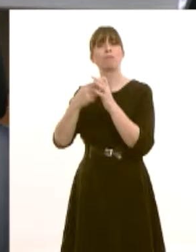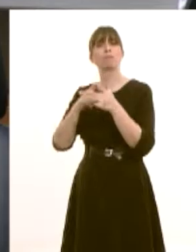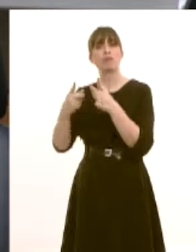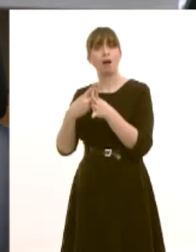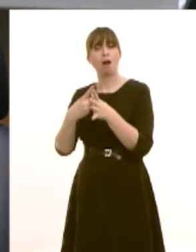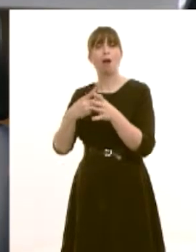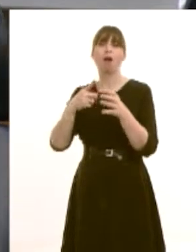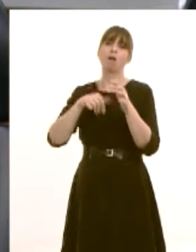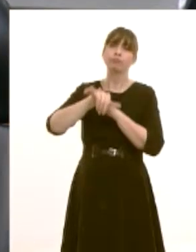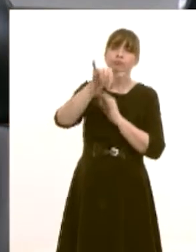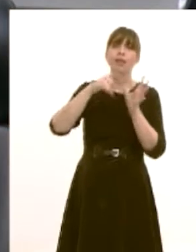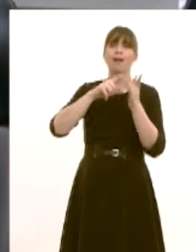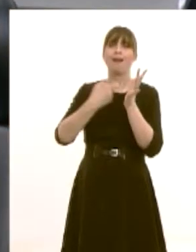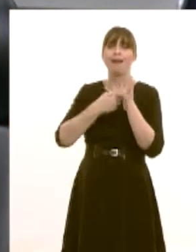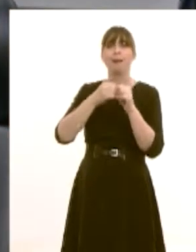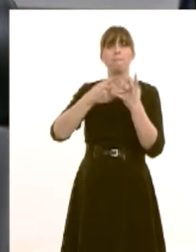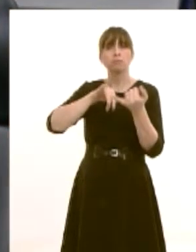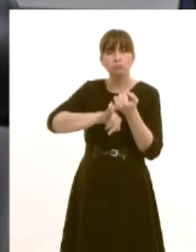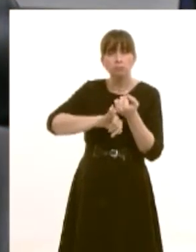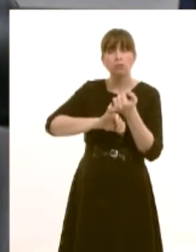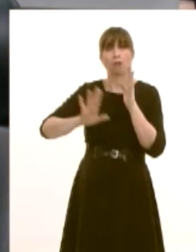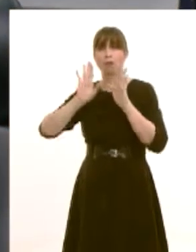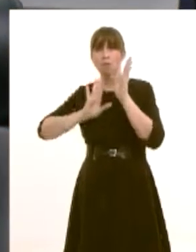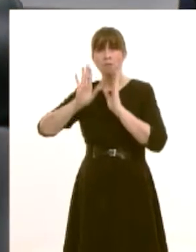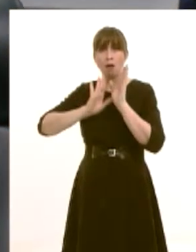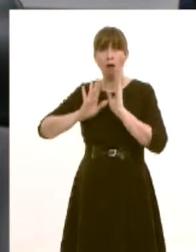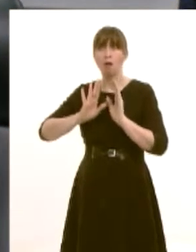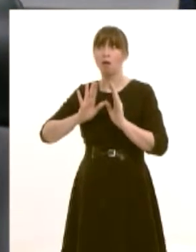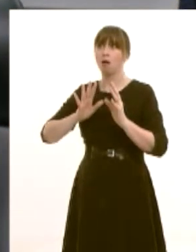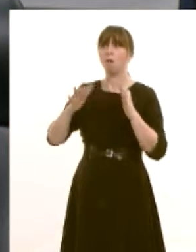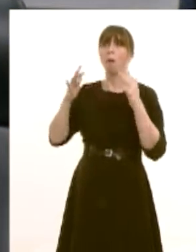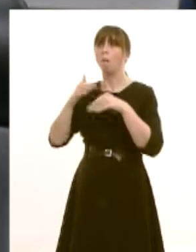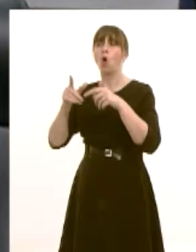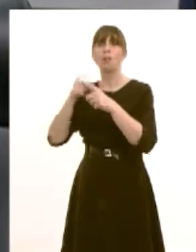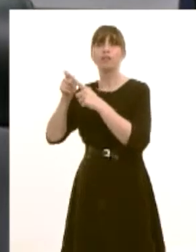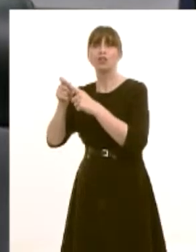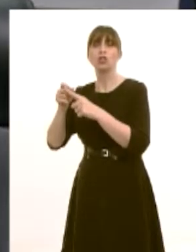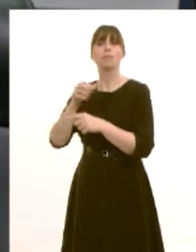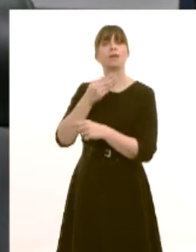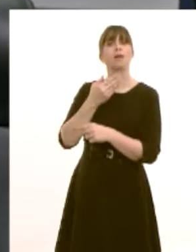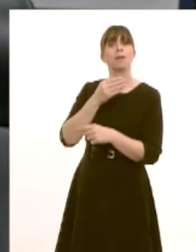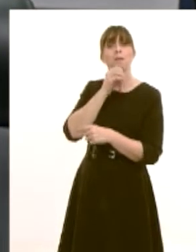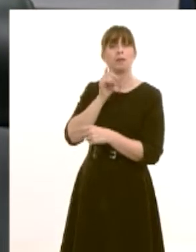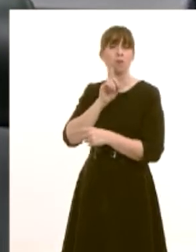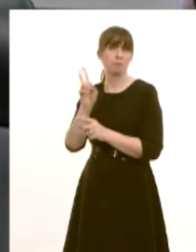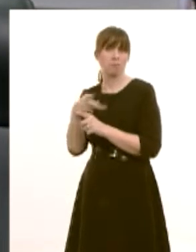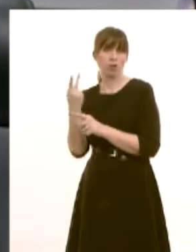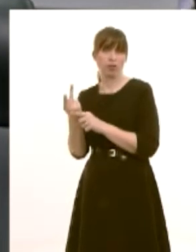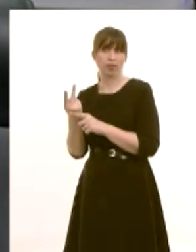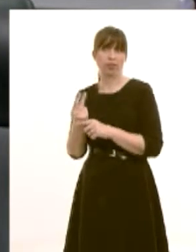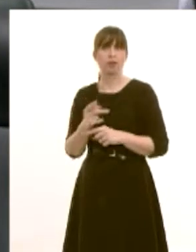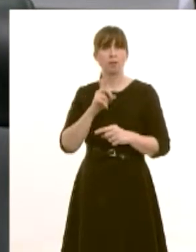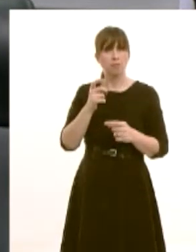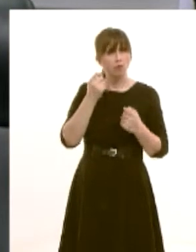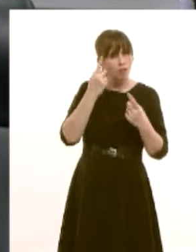people into apprenticeships young people both male and female however a british gas survey has learned that